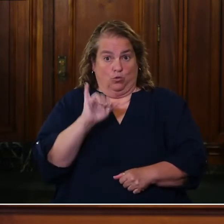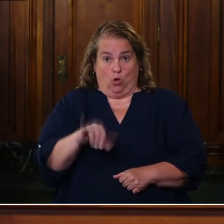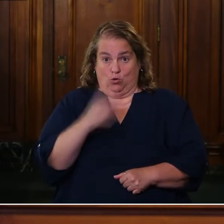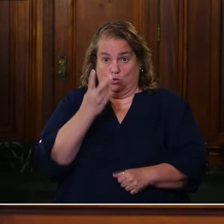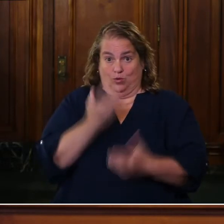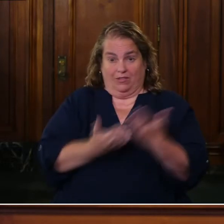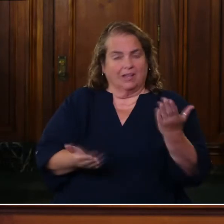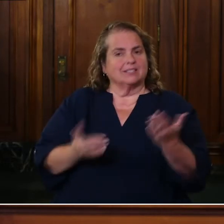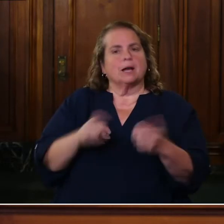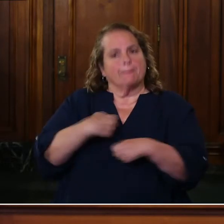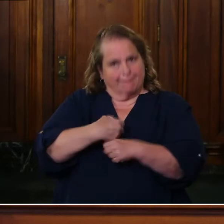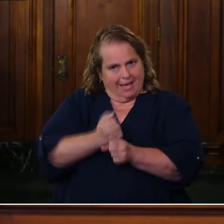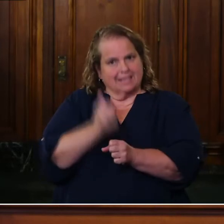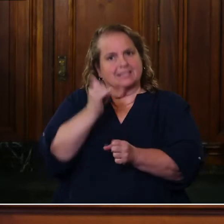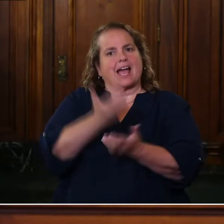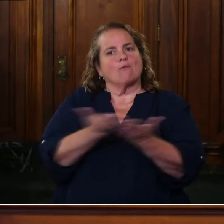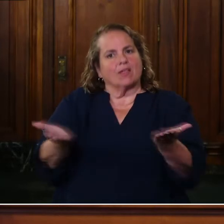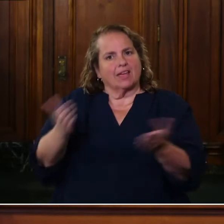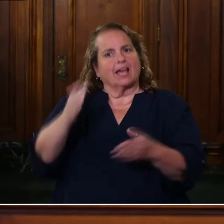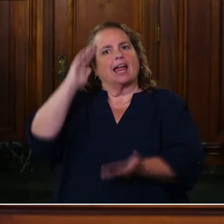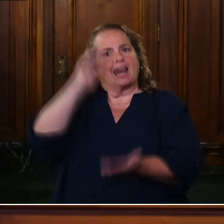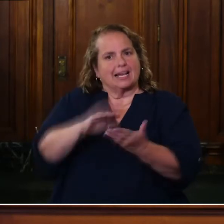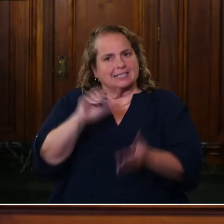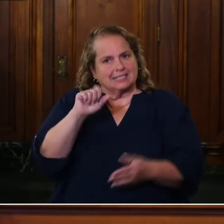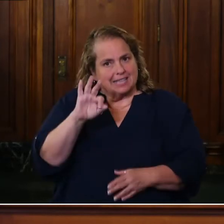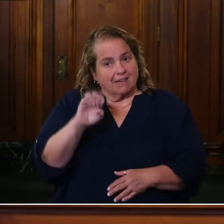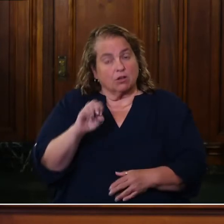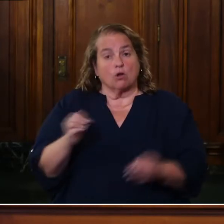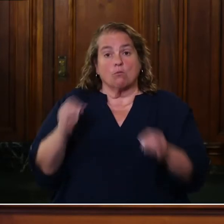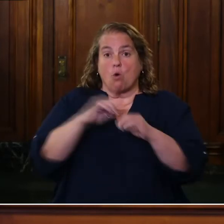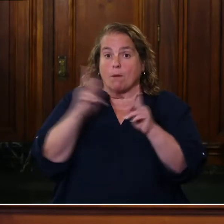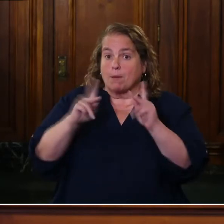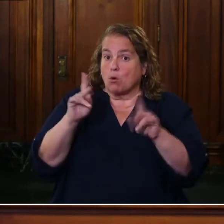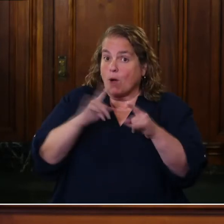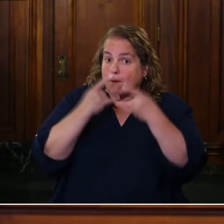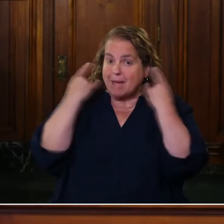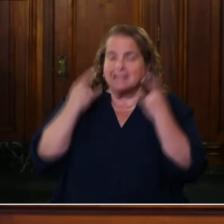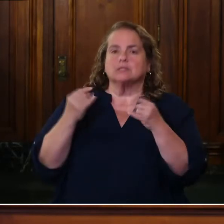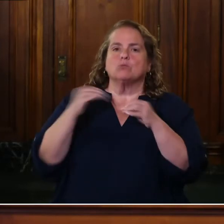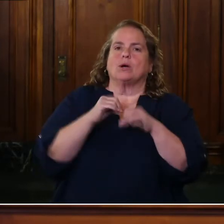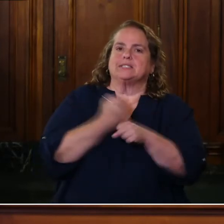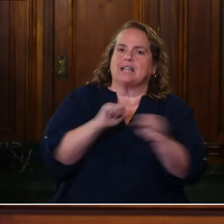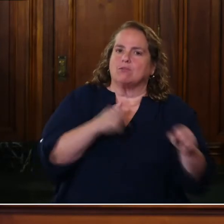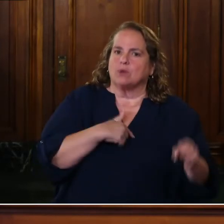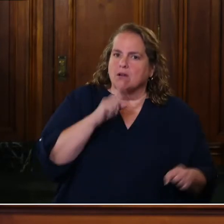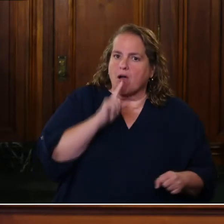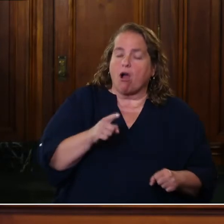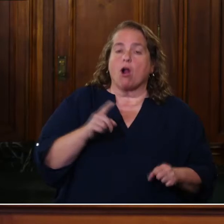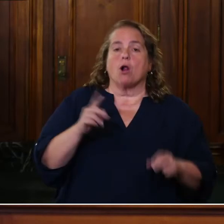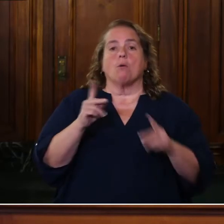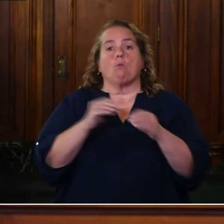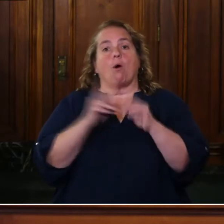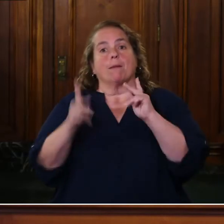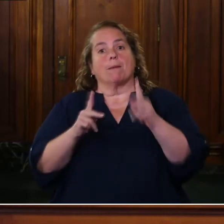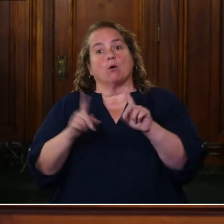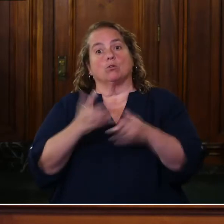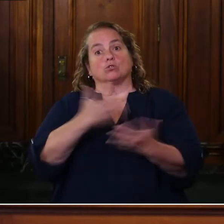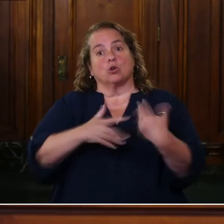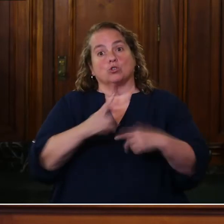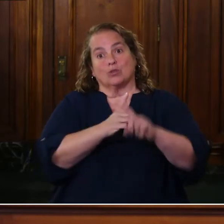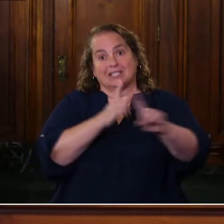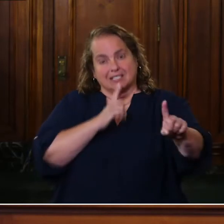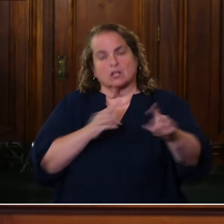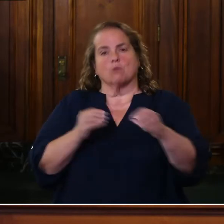less safe. So the more people out there that wear masks, the safer we are. The more people that engage in social distancing, the safer we are.